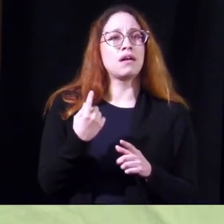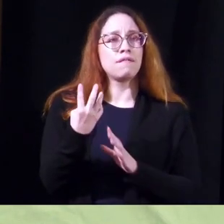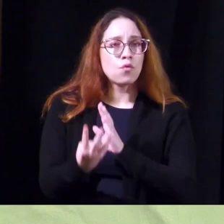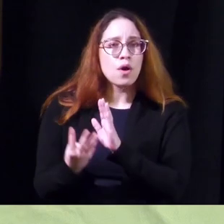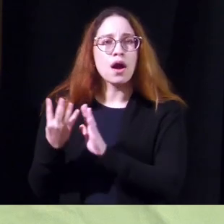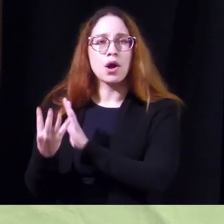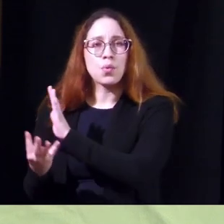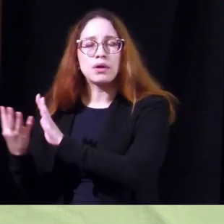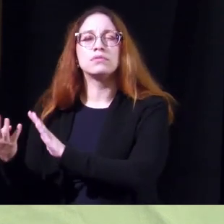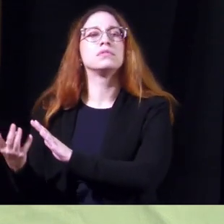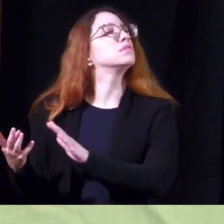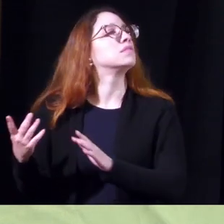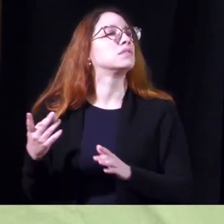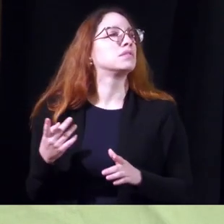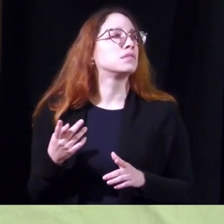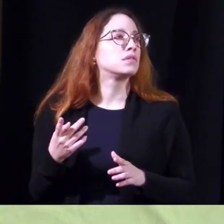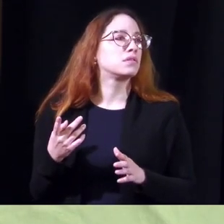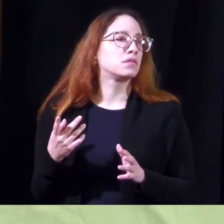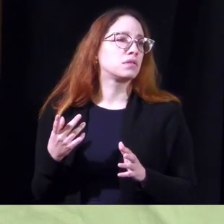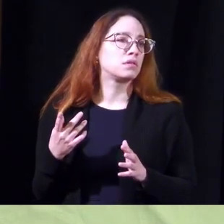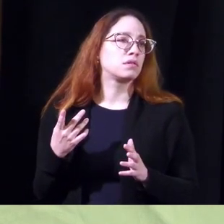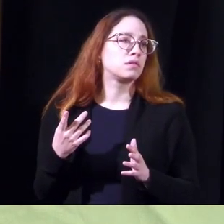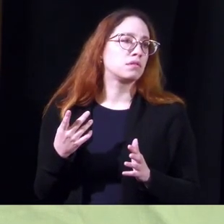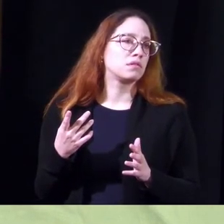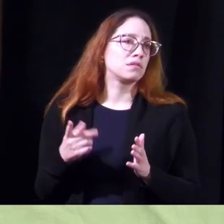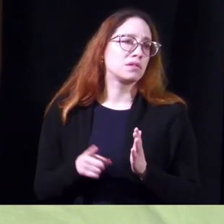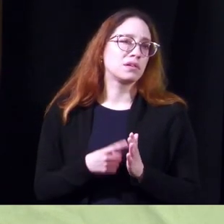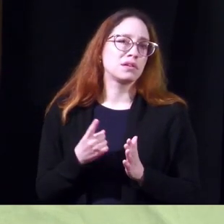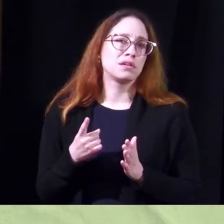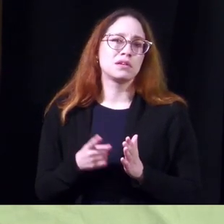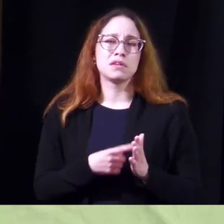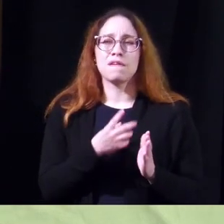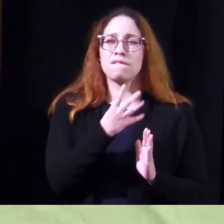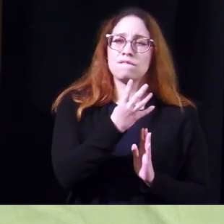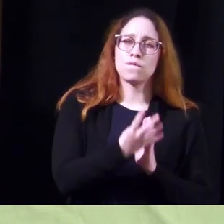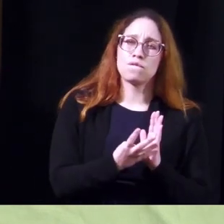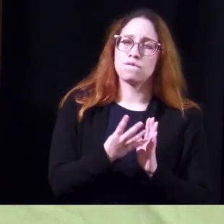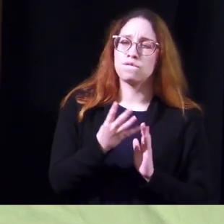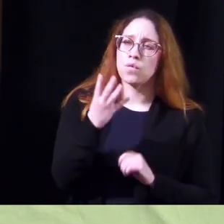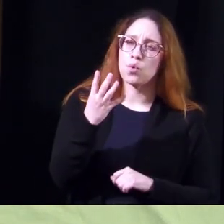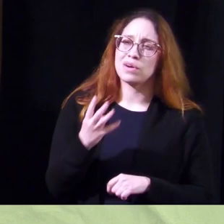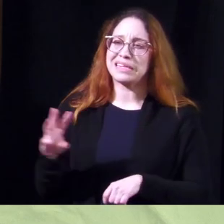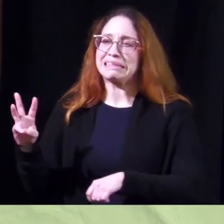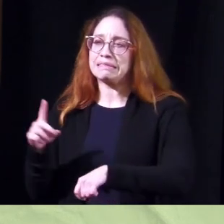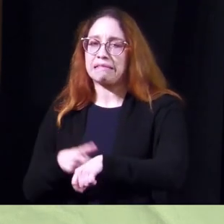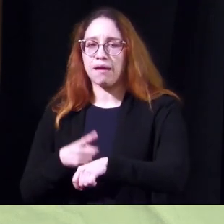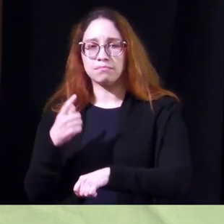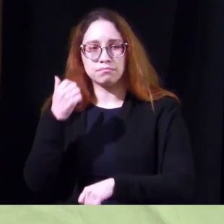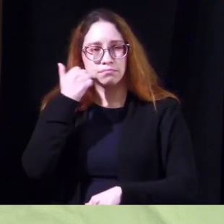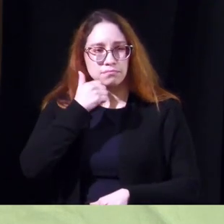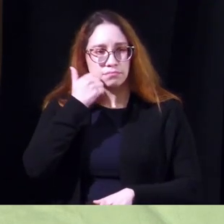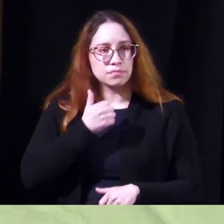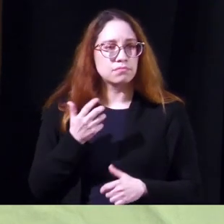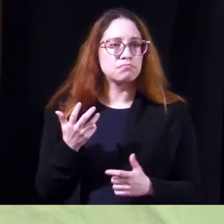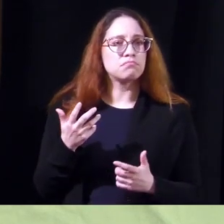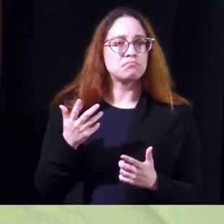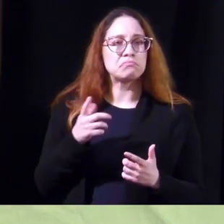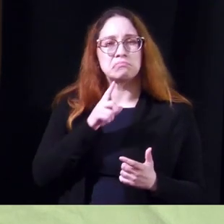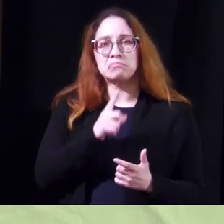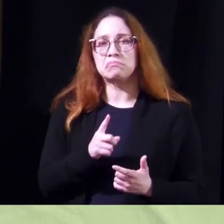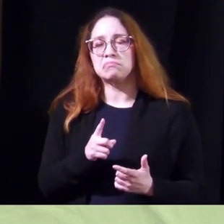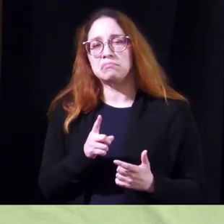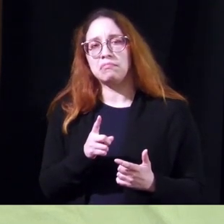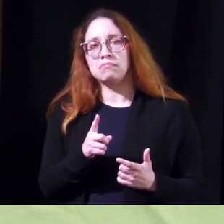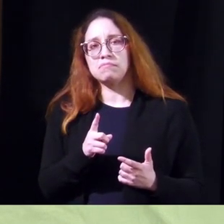hours or so every uh uh somewhere between four to six times a day and uh it it's actually